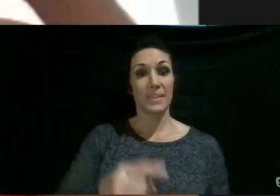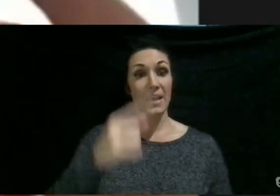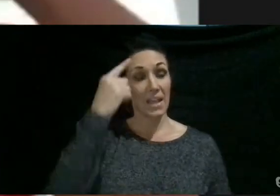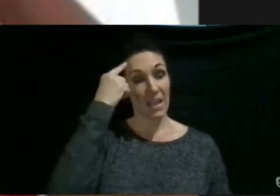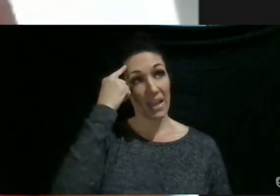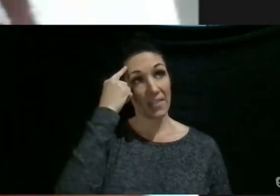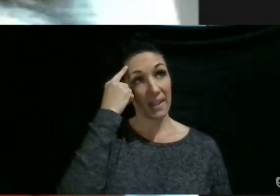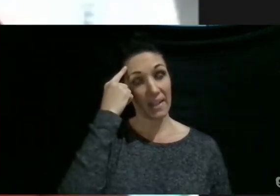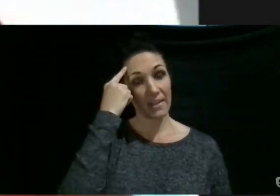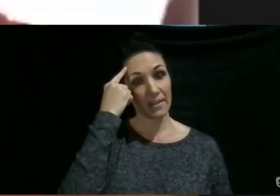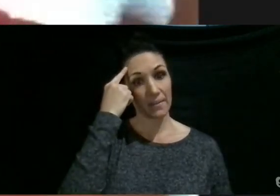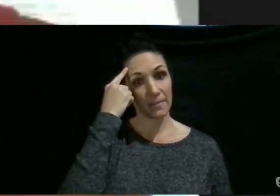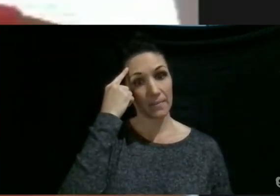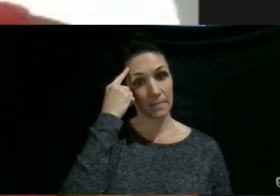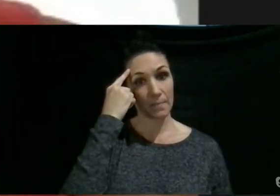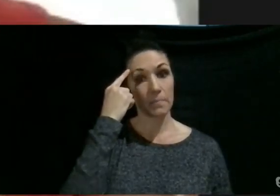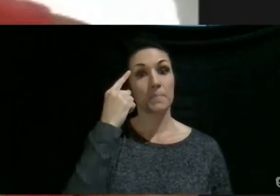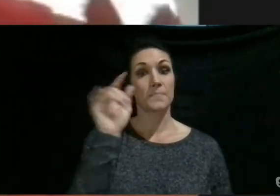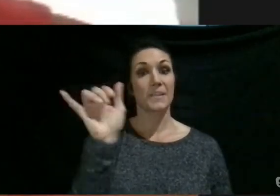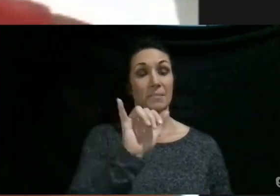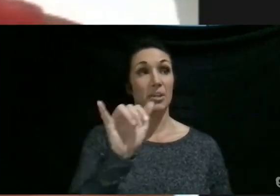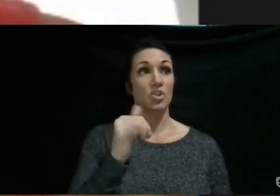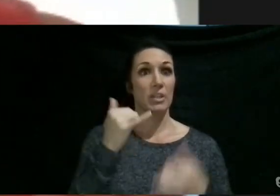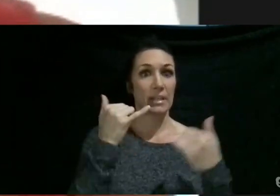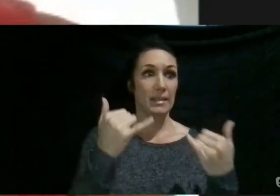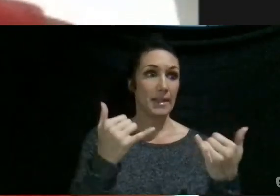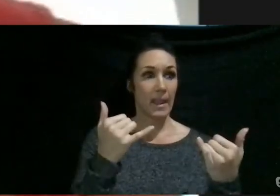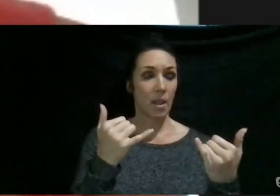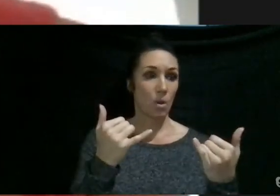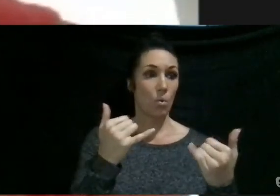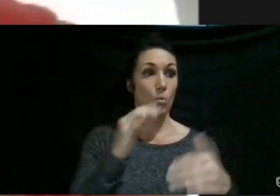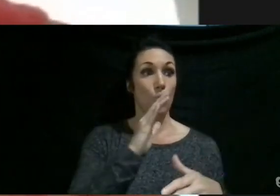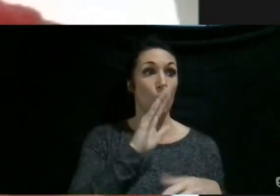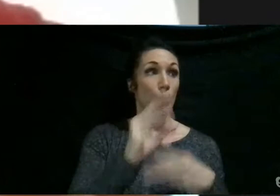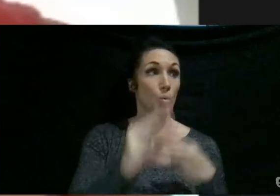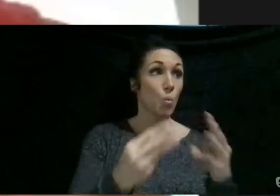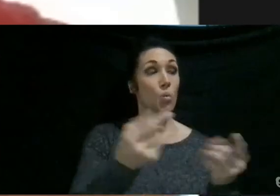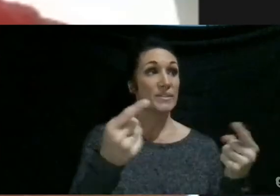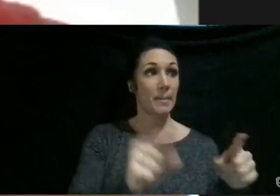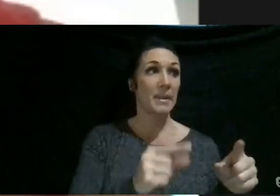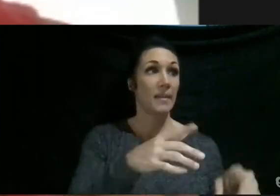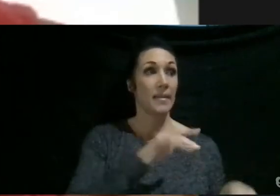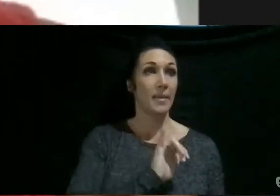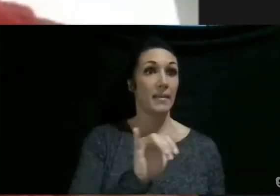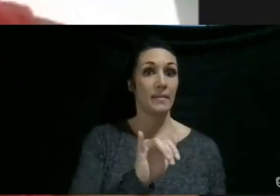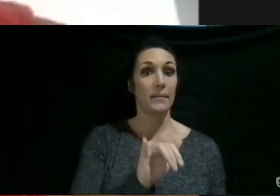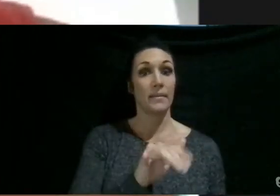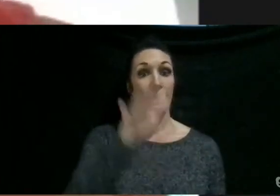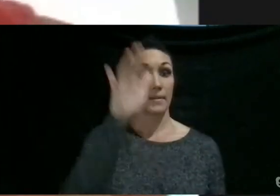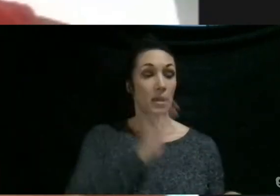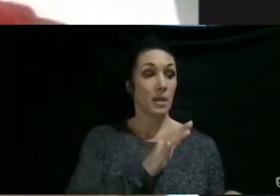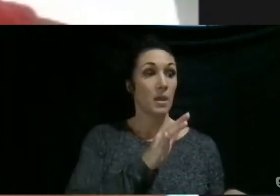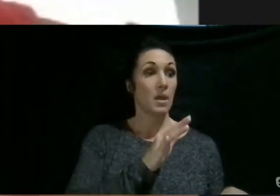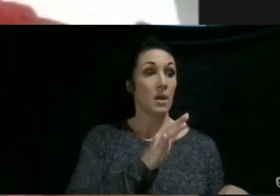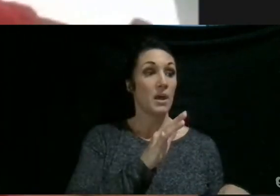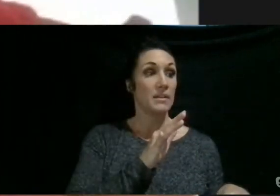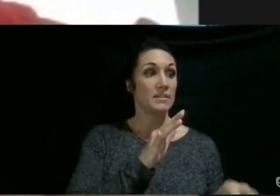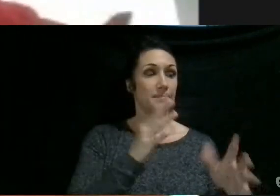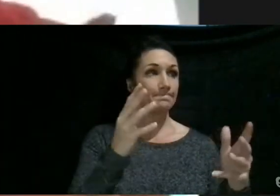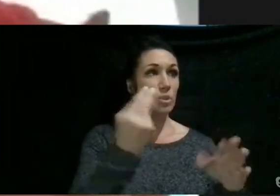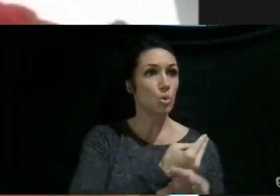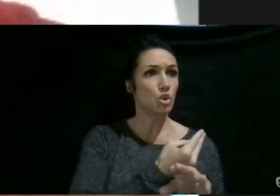I think that like especially like in today's like world and like what's going on, like God or religion is very situational. Like you use